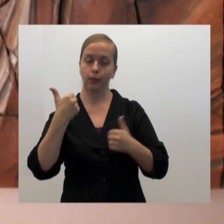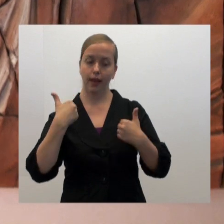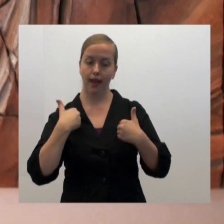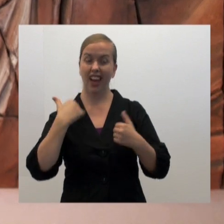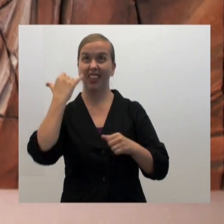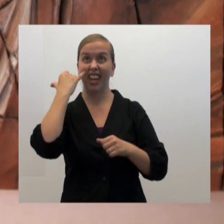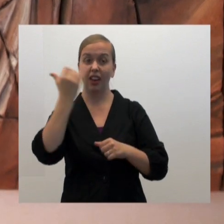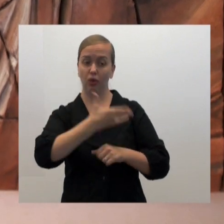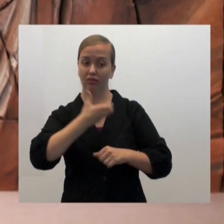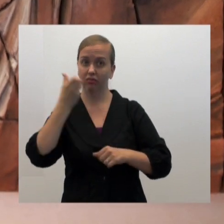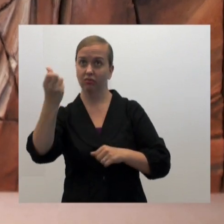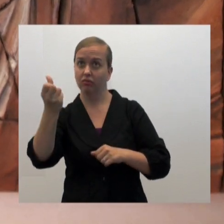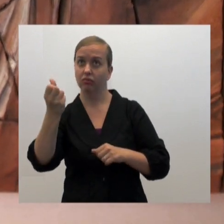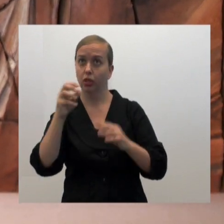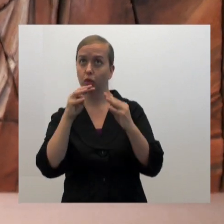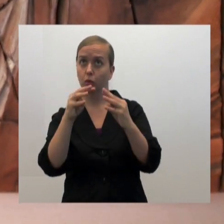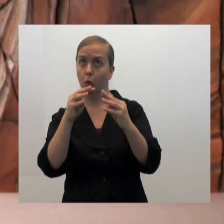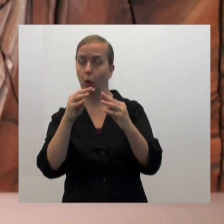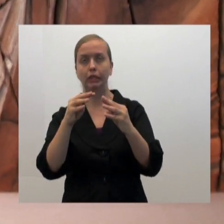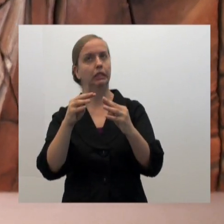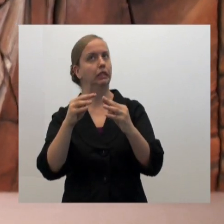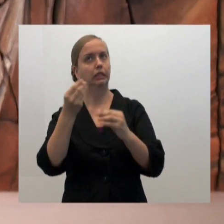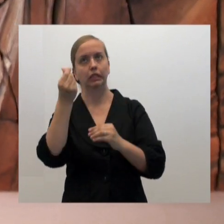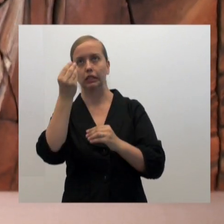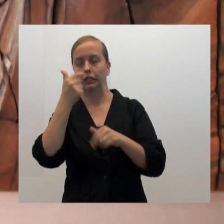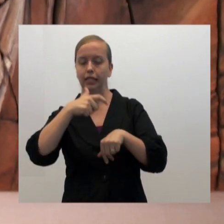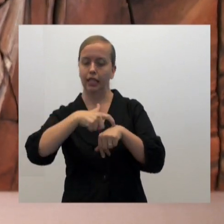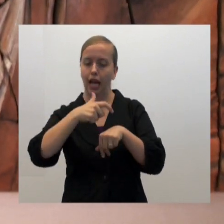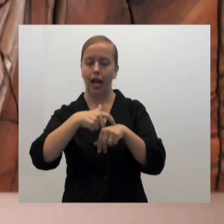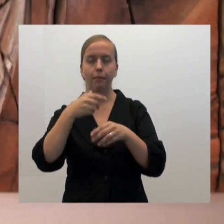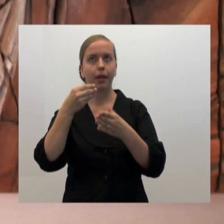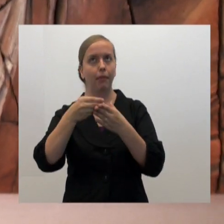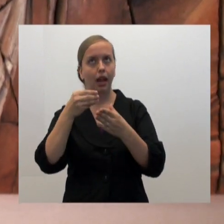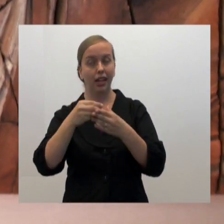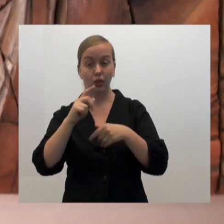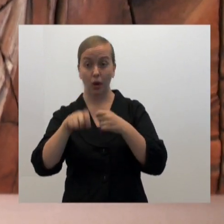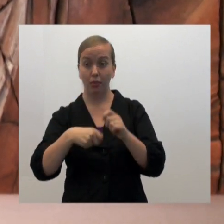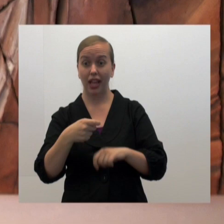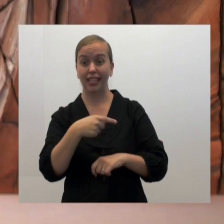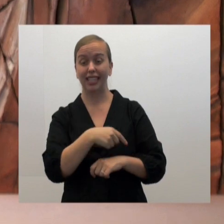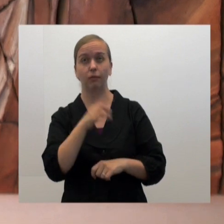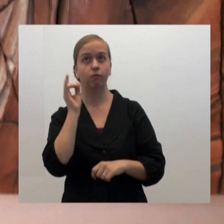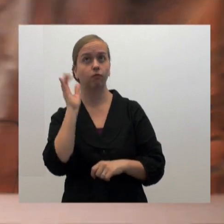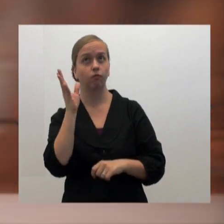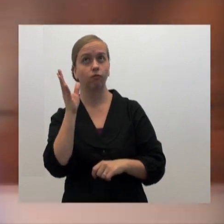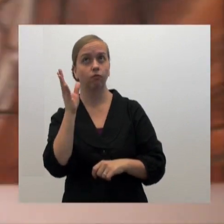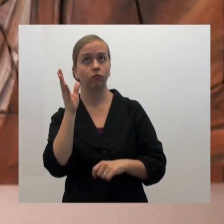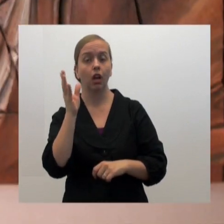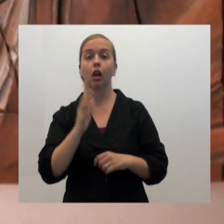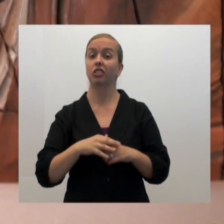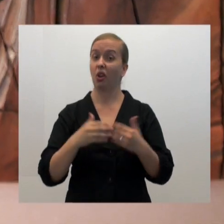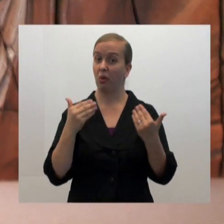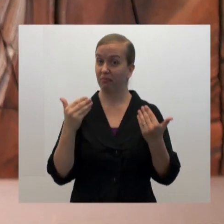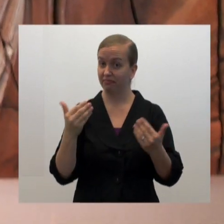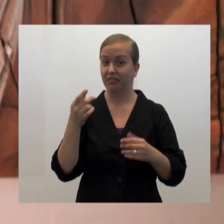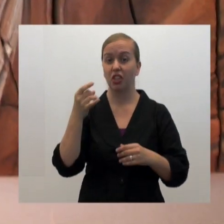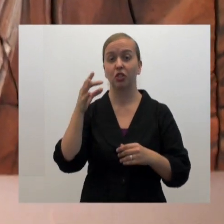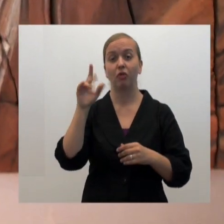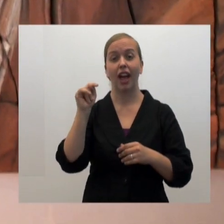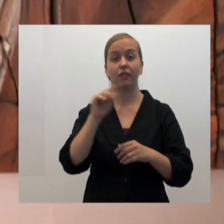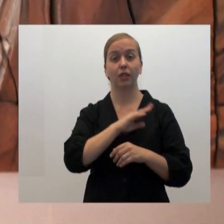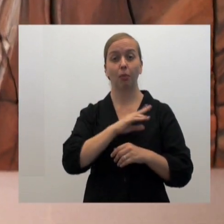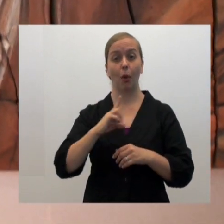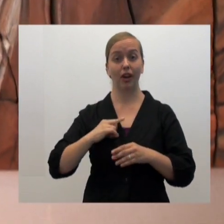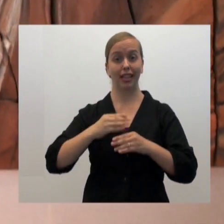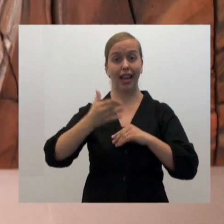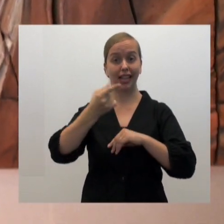grants that we have, and if he's taken right now, it's going to cost us a lot of time and money to replace him and so on. So the draft